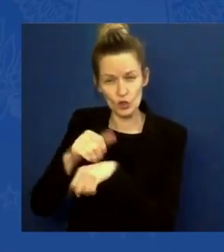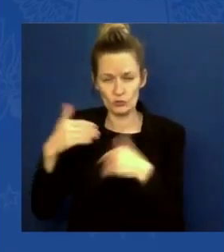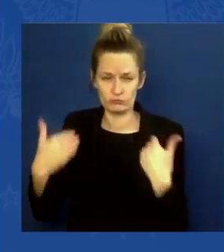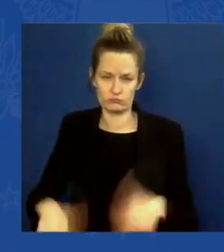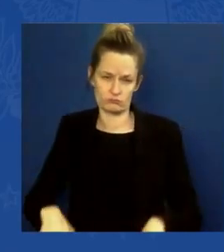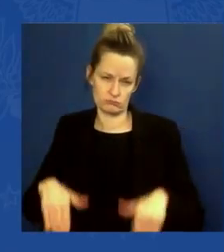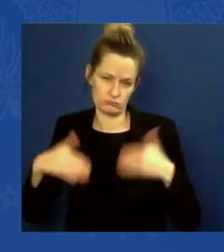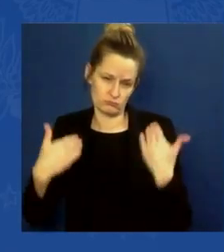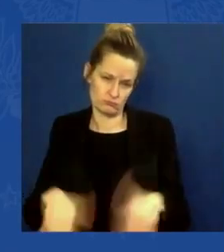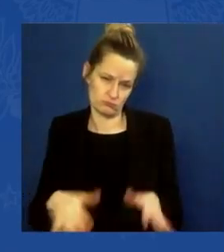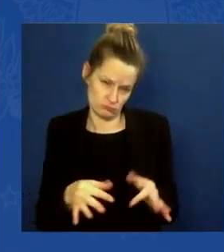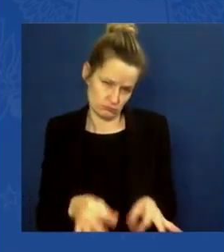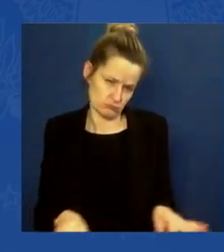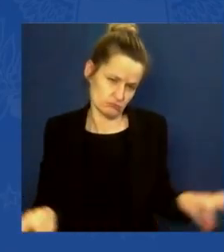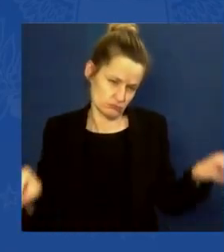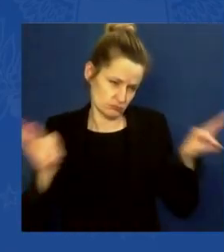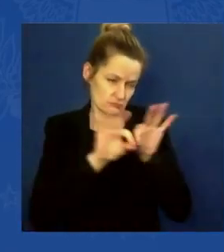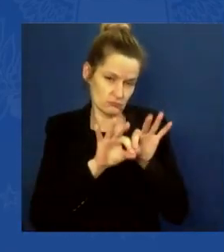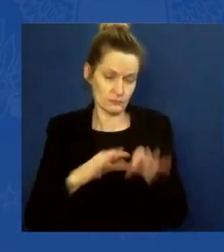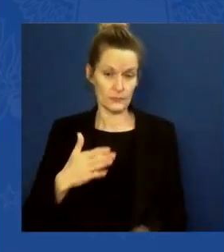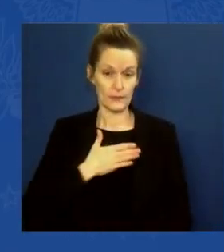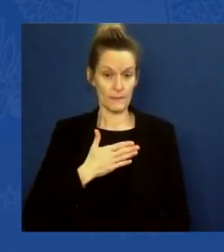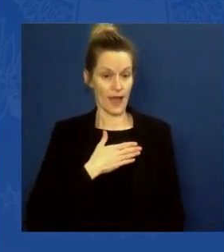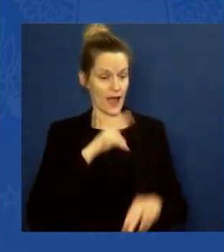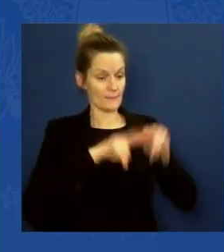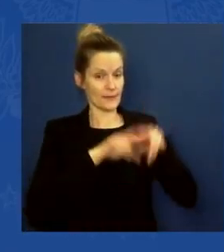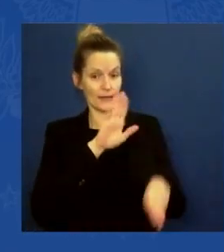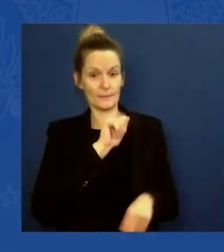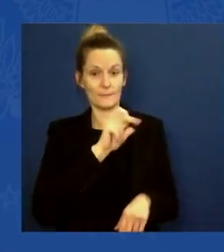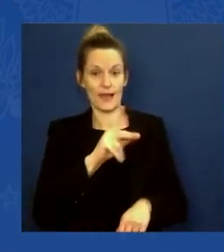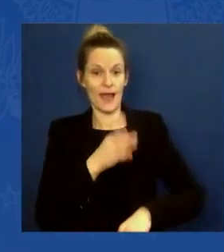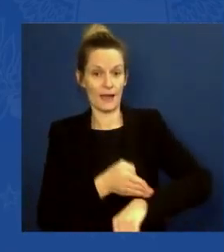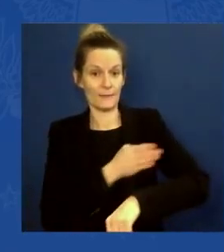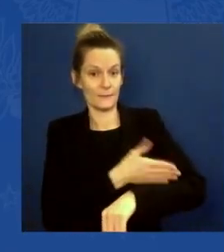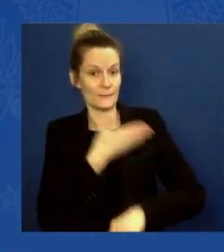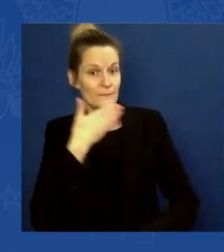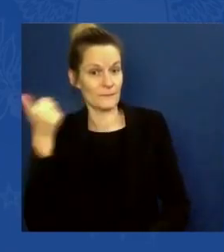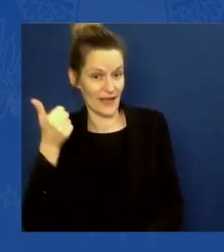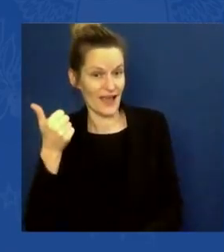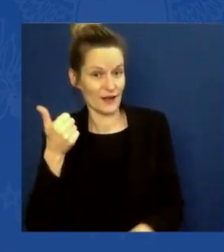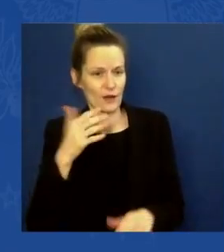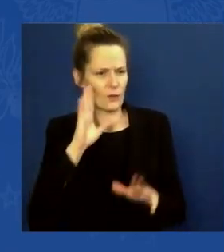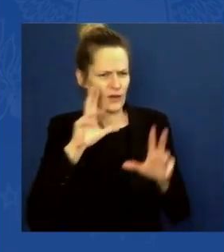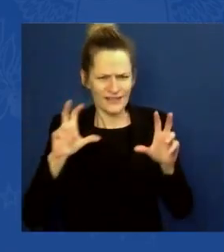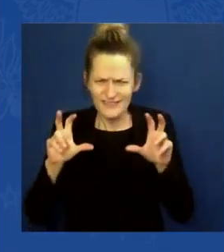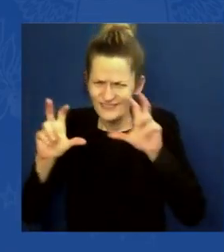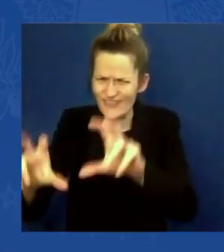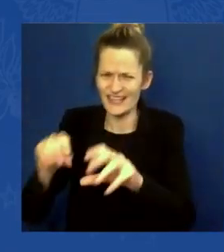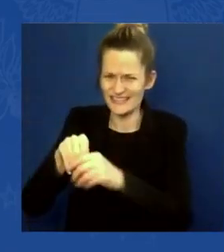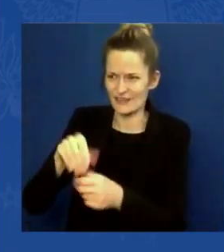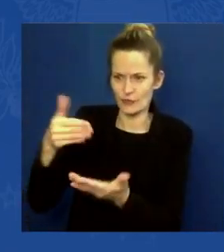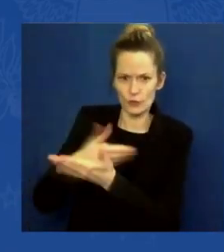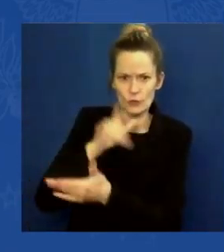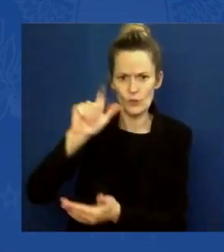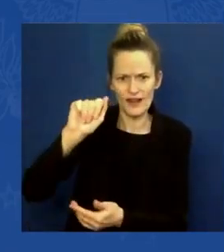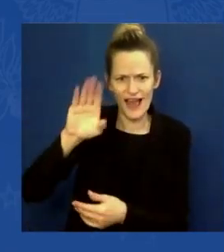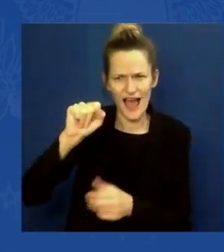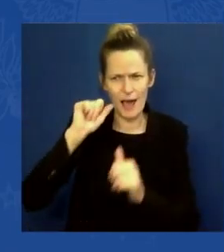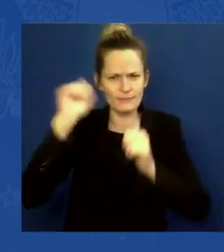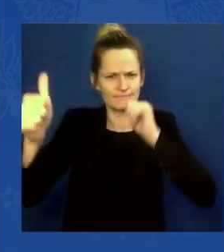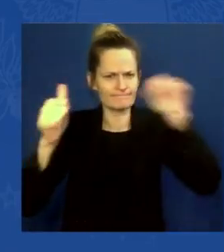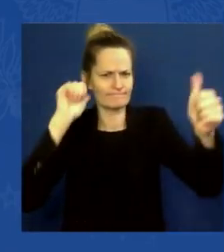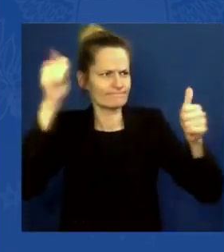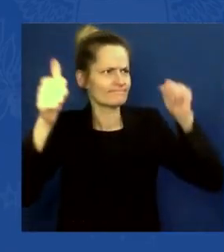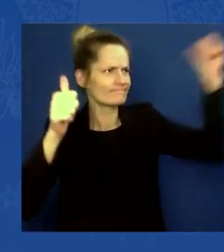upgrading research infrastructures, laboratories all across the country. We'll be making one of those